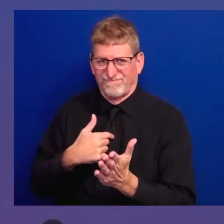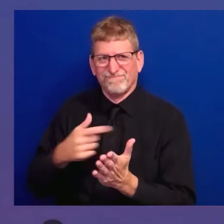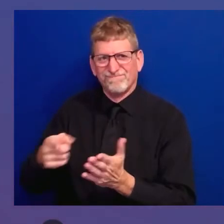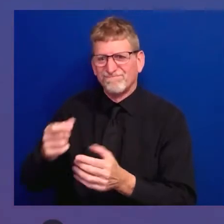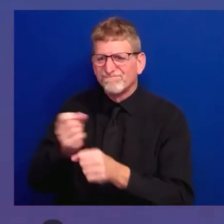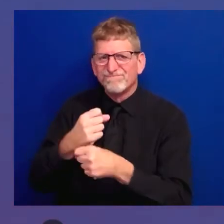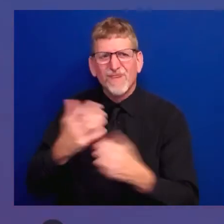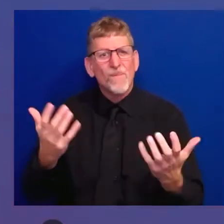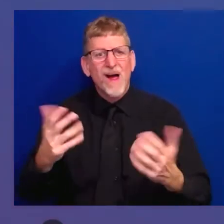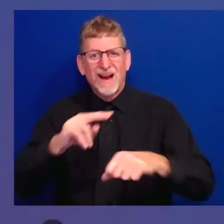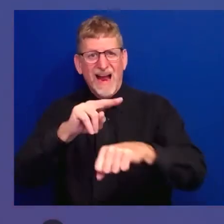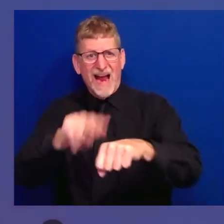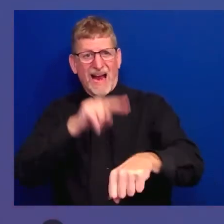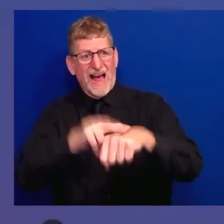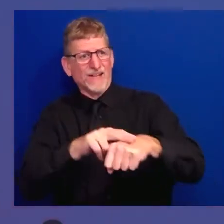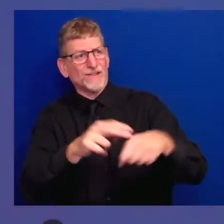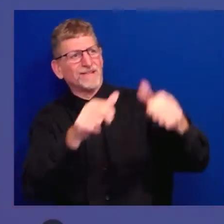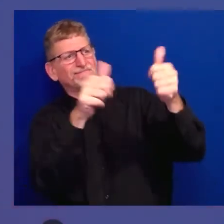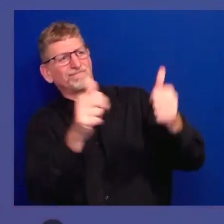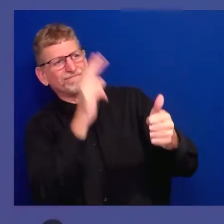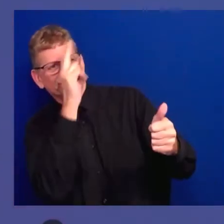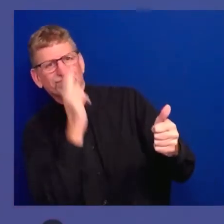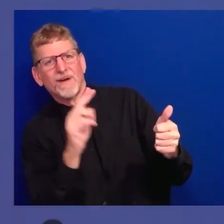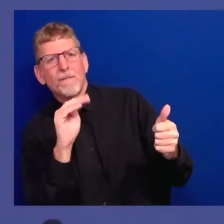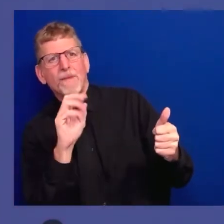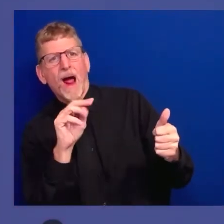values they represent. It was a very important thing you did.